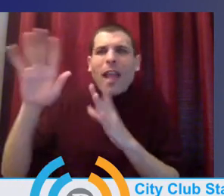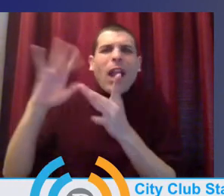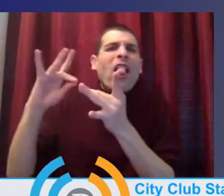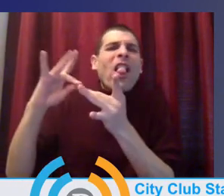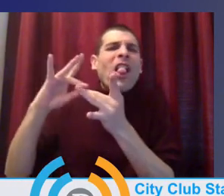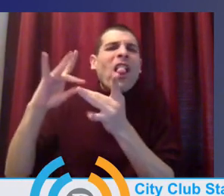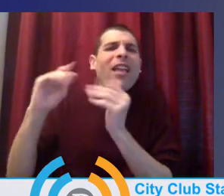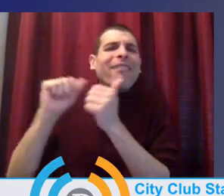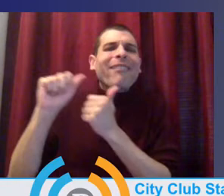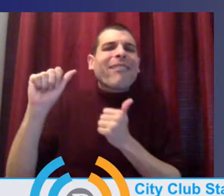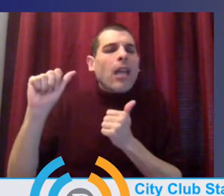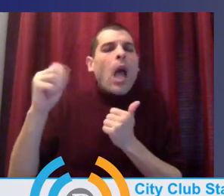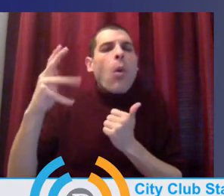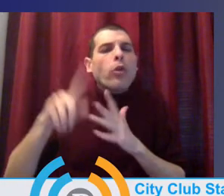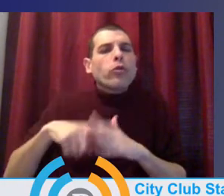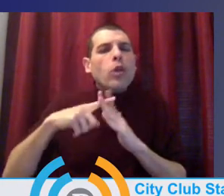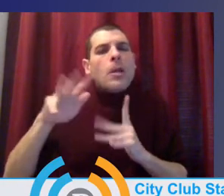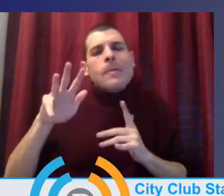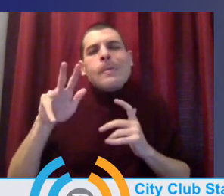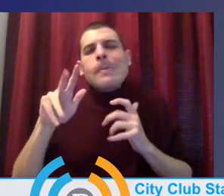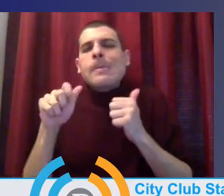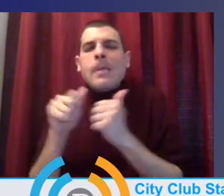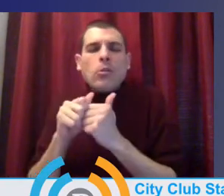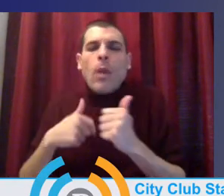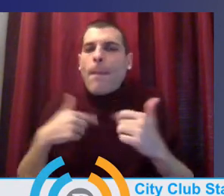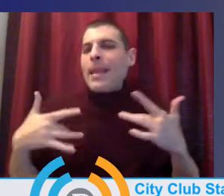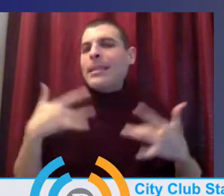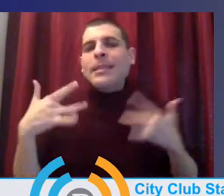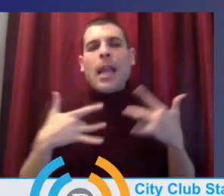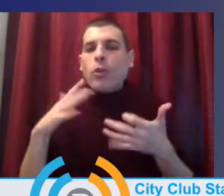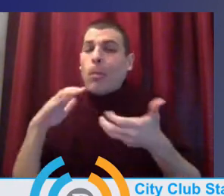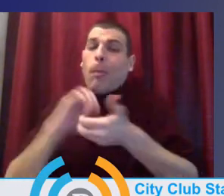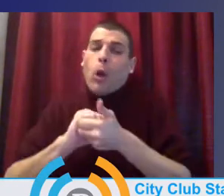excellence. And I'm looking forward to that work in partnership with our community.